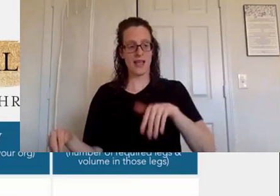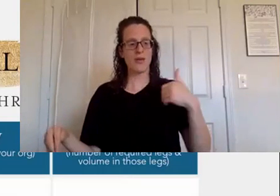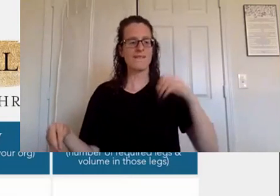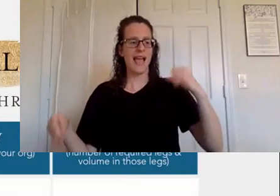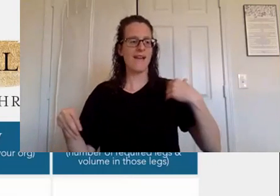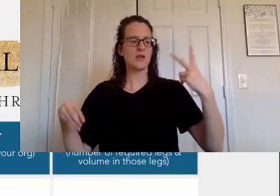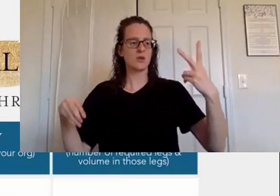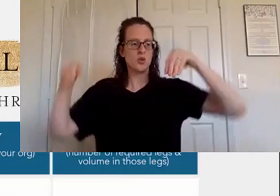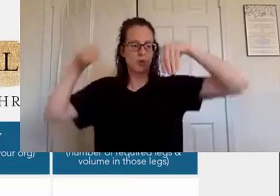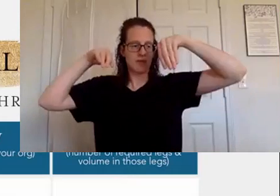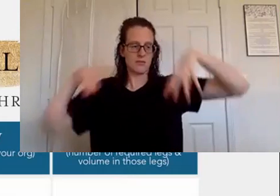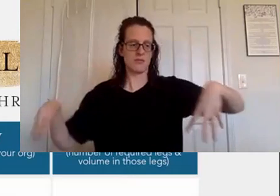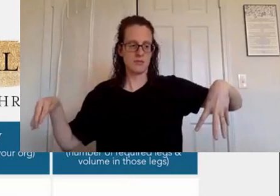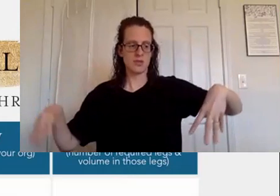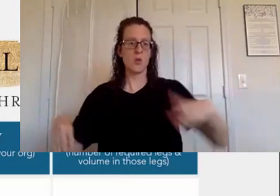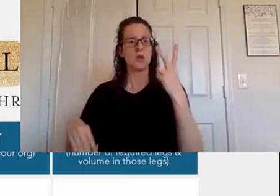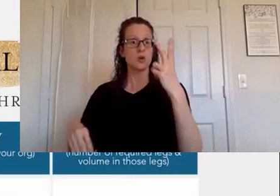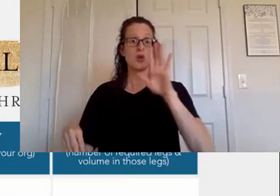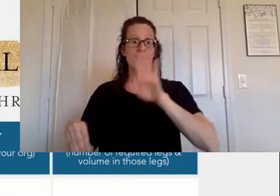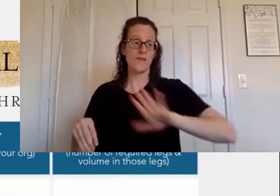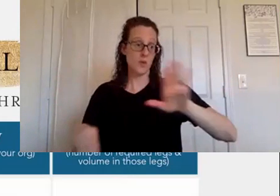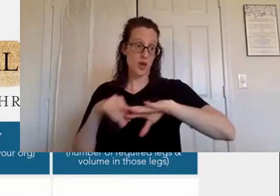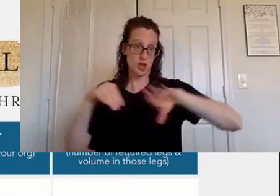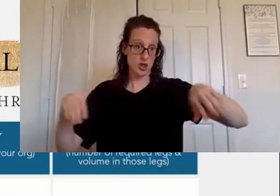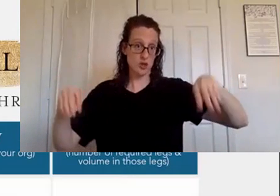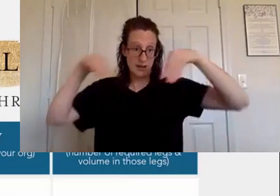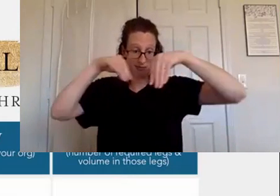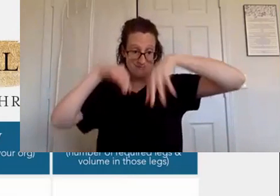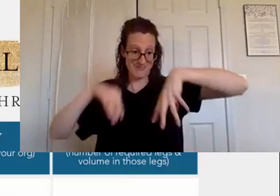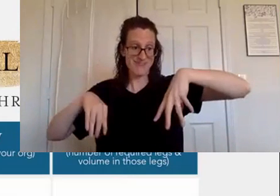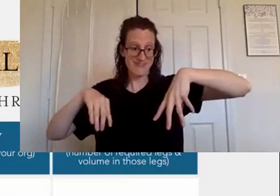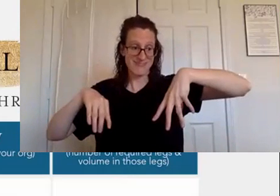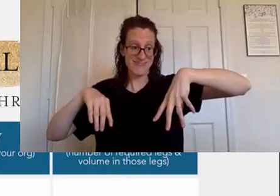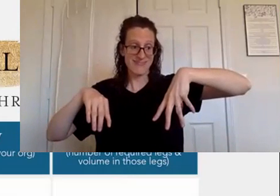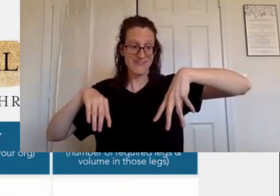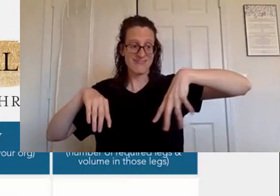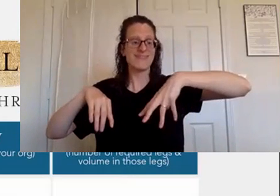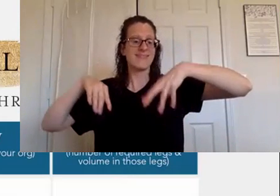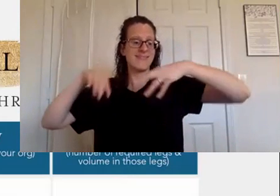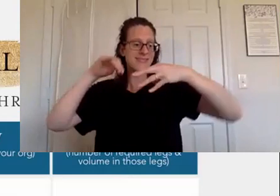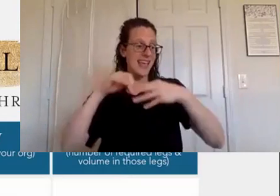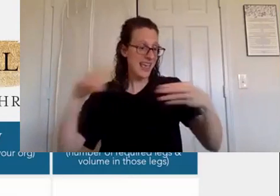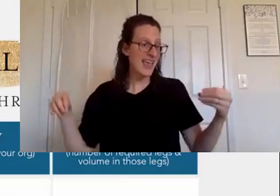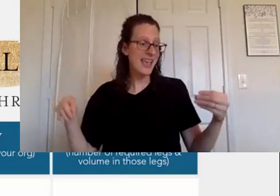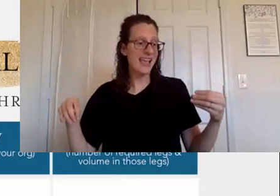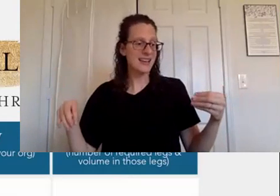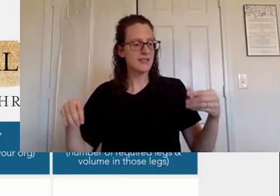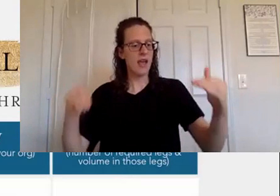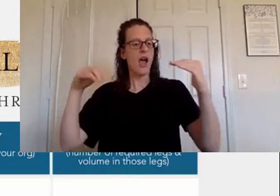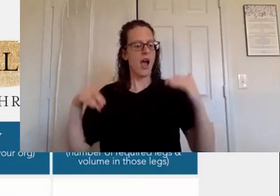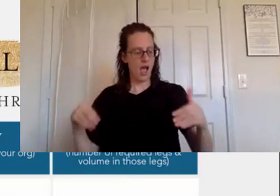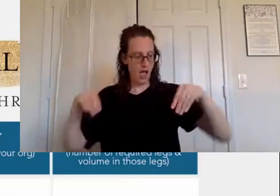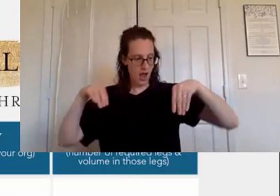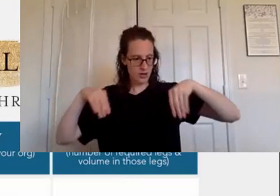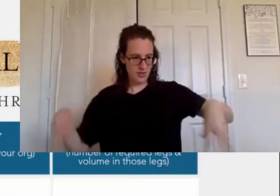legs so that's two of your children two people under you and the people under them so each